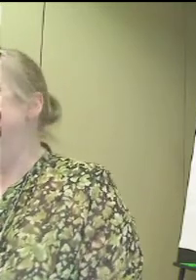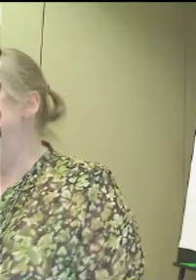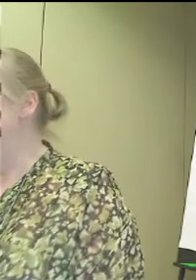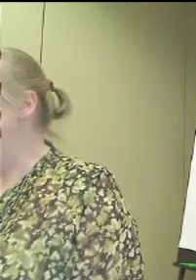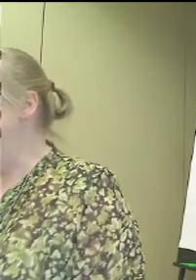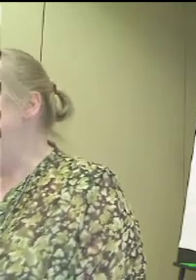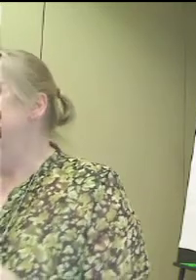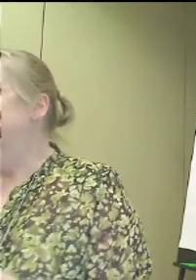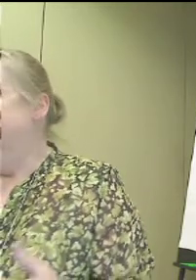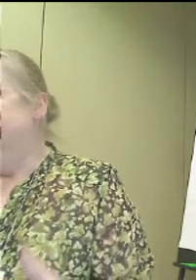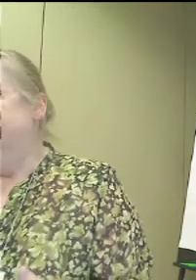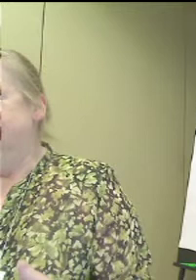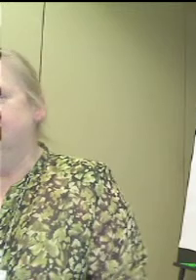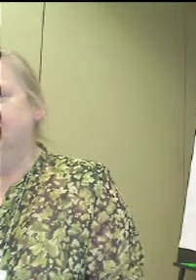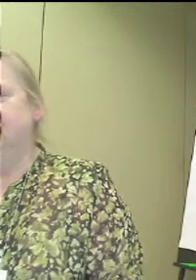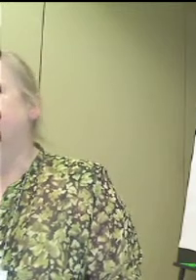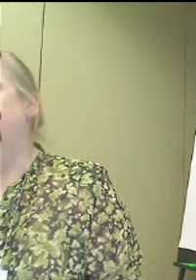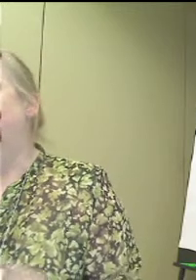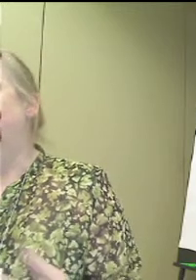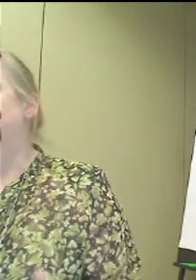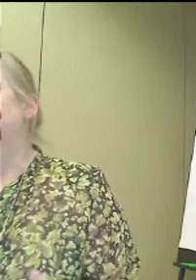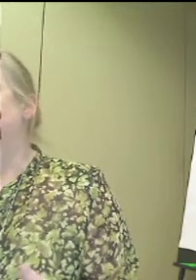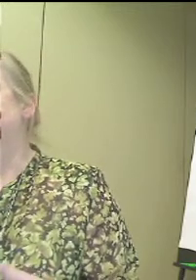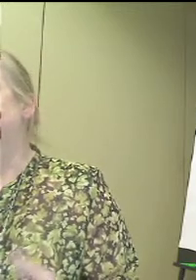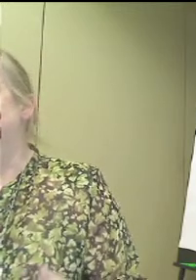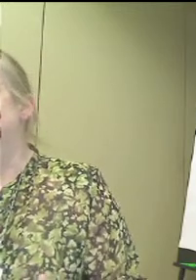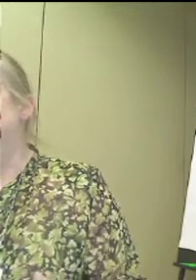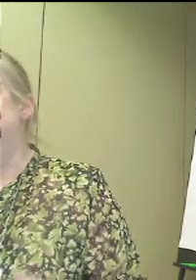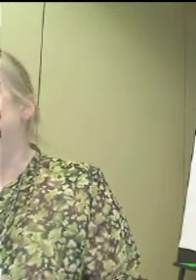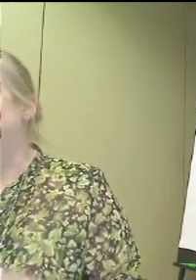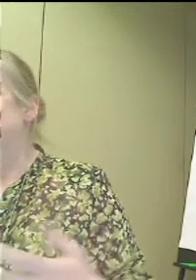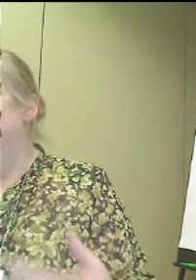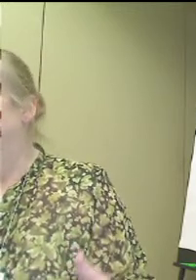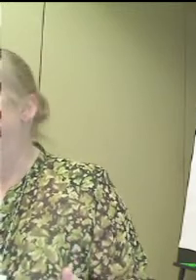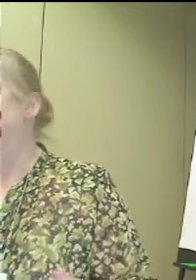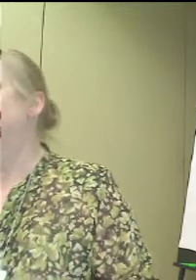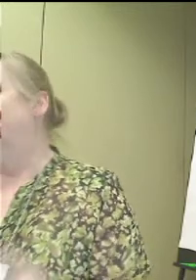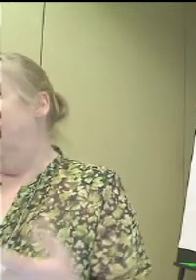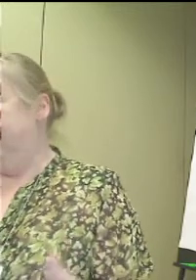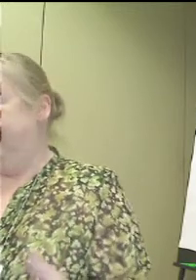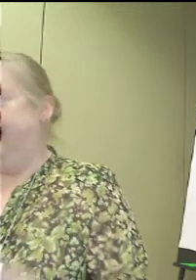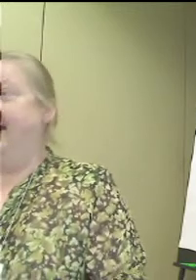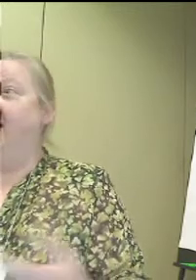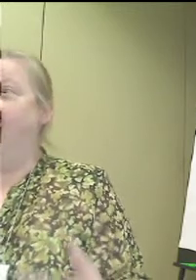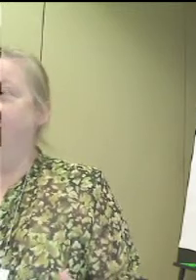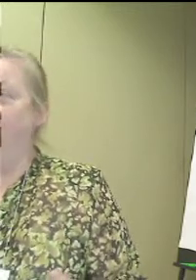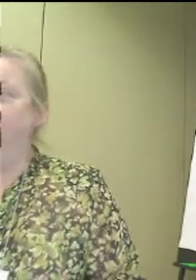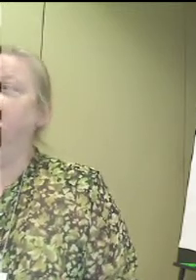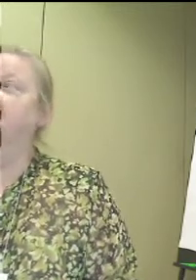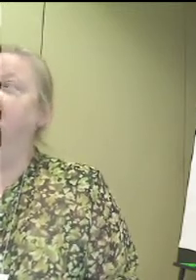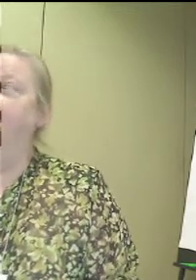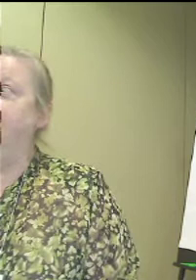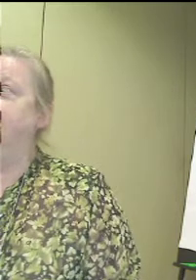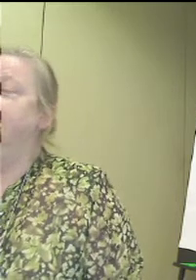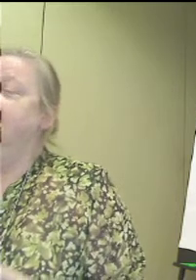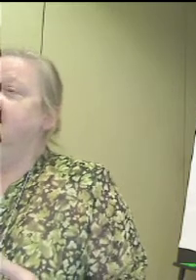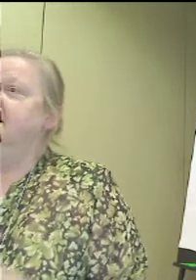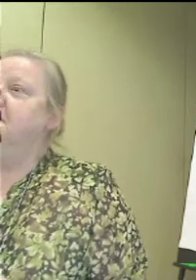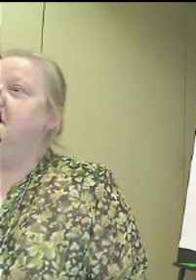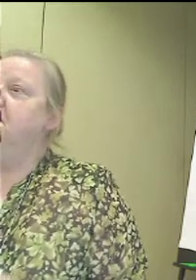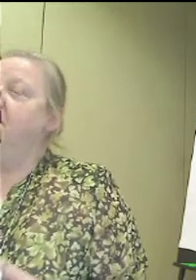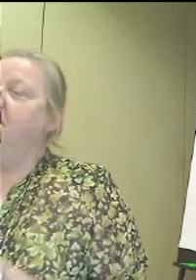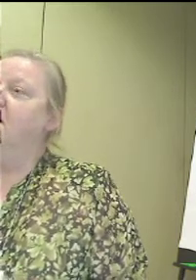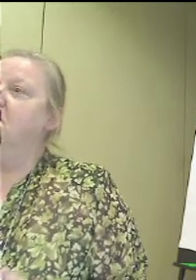is a really interesting thing to consider when you're looking at museums and artwork. And I often find